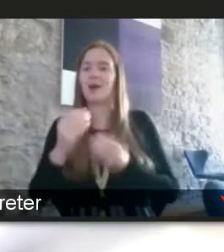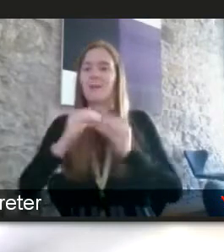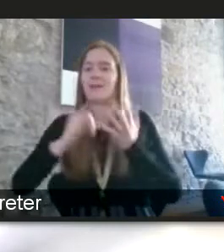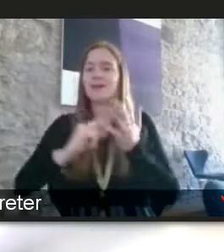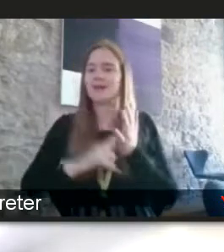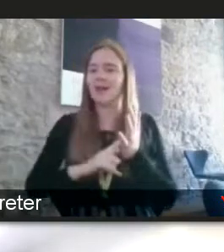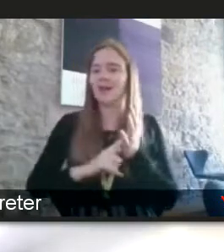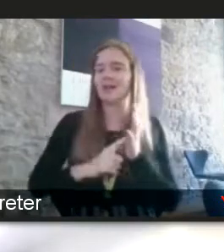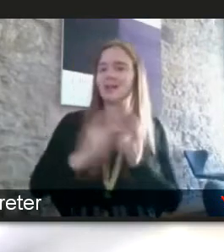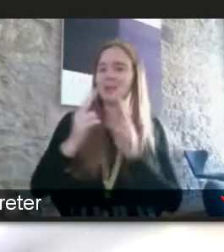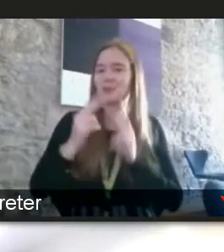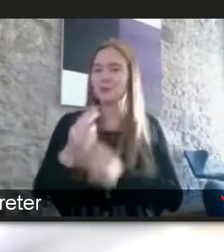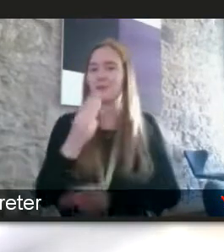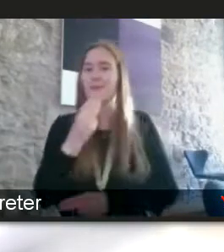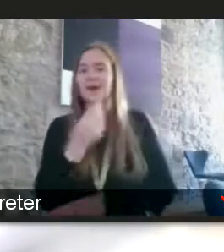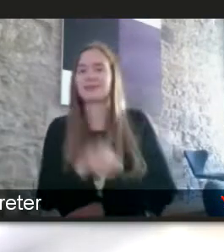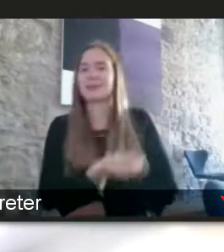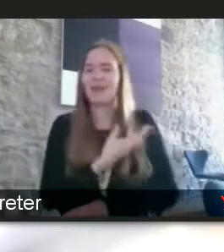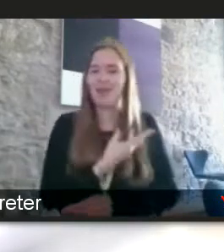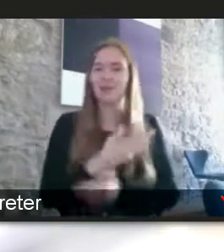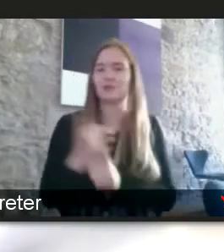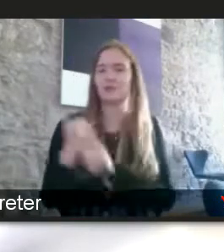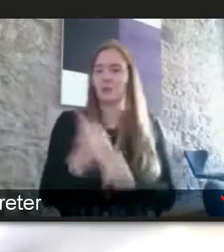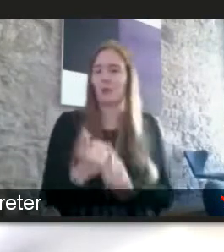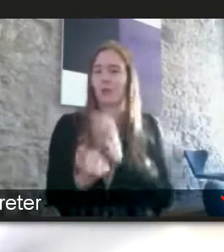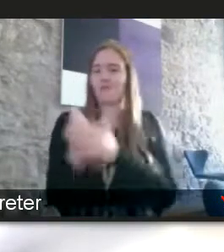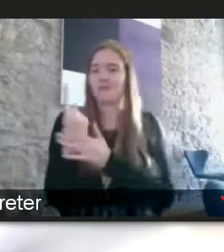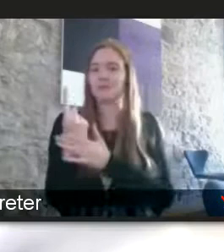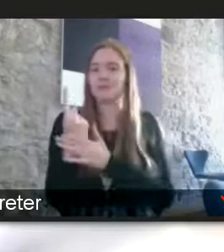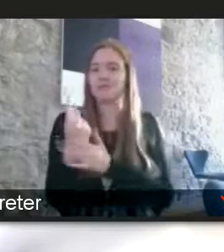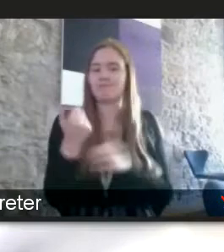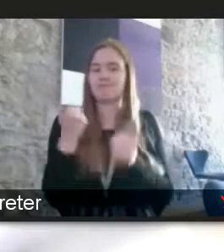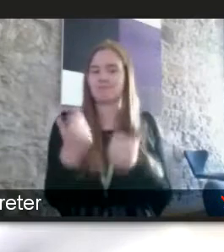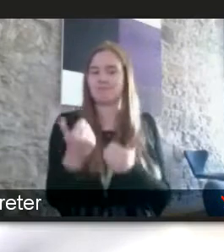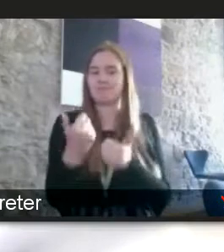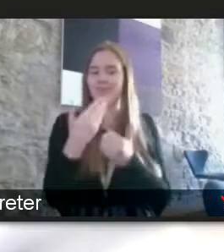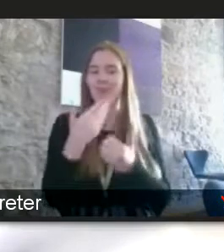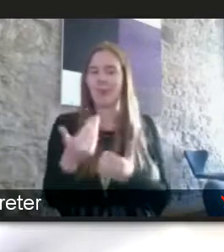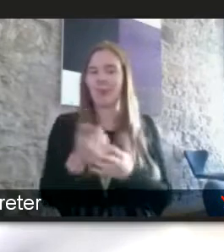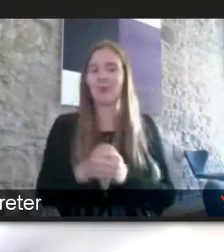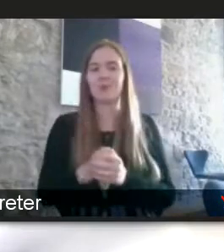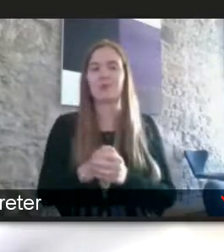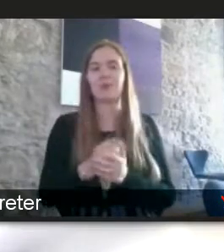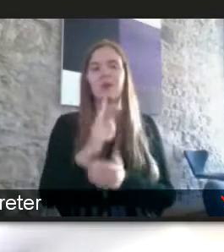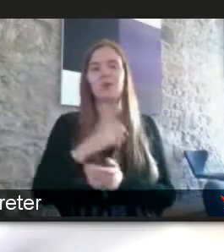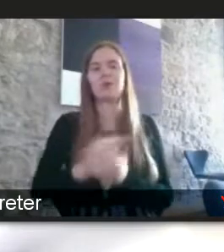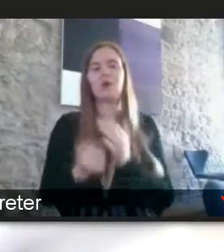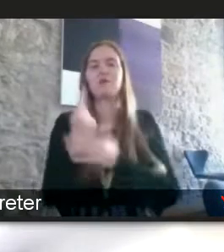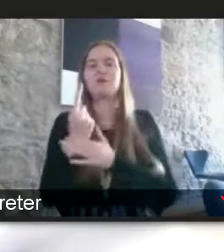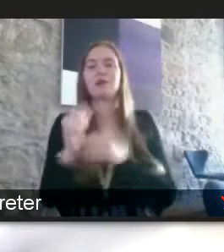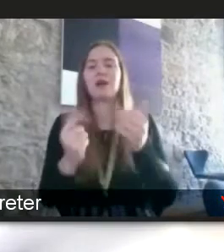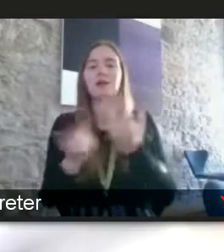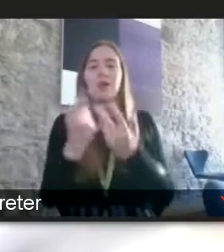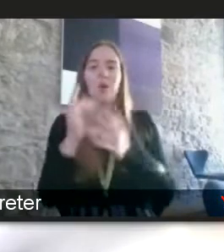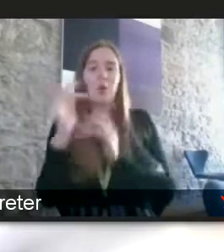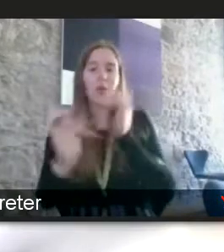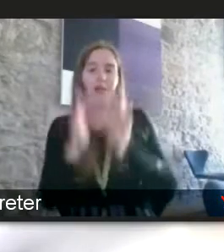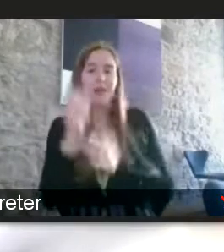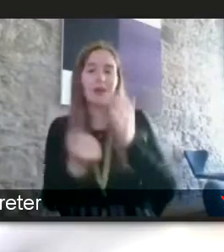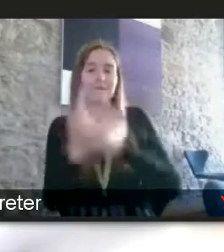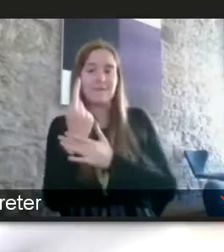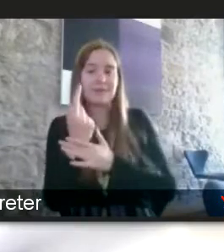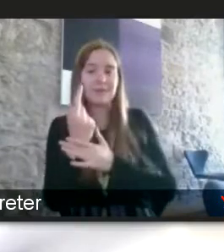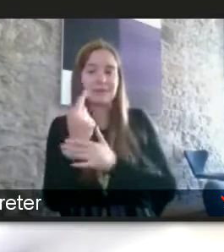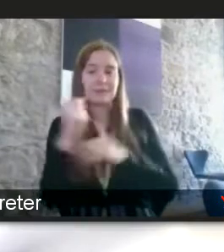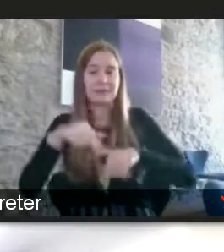max greg and heather graham who supported today's event thank you very much and i want to take this opportunity to remind there is another online event taking place as part